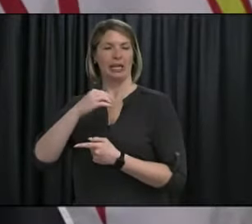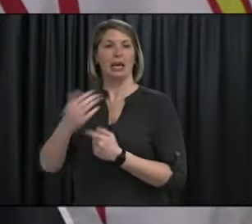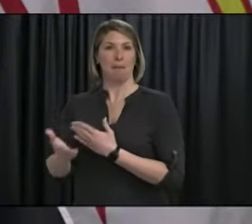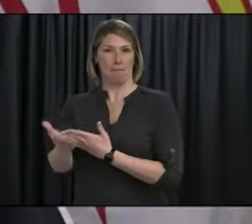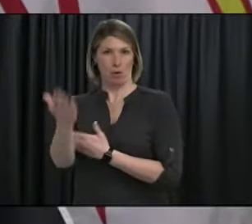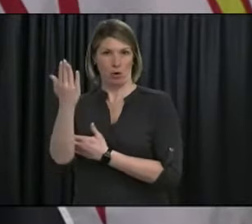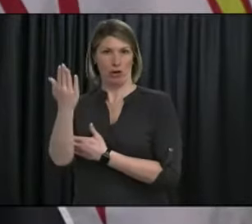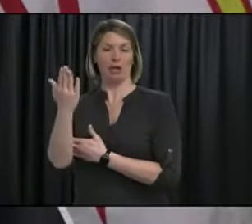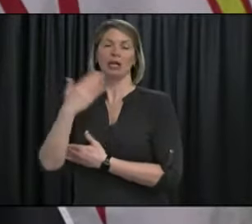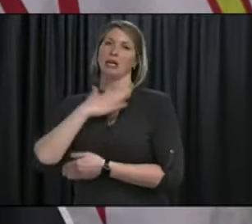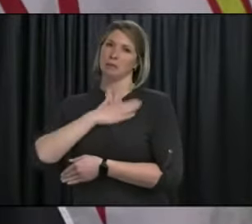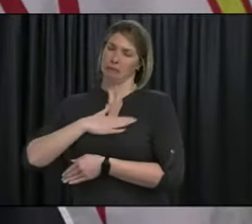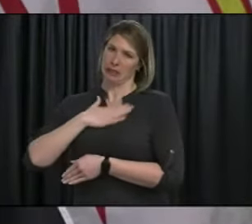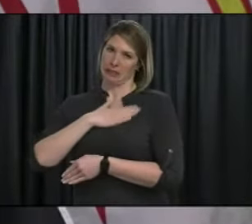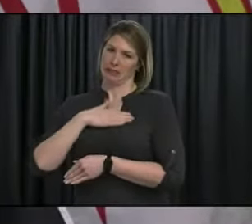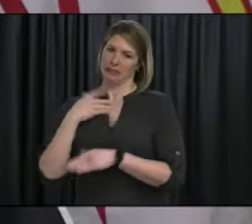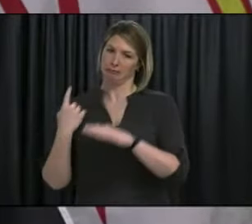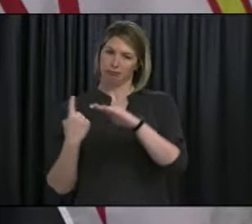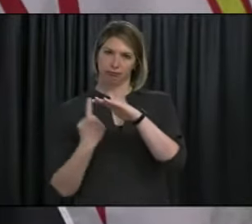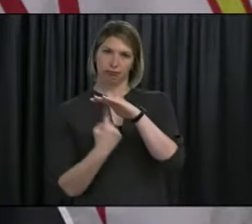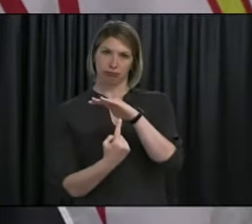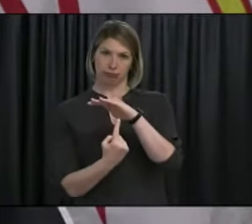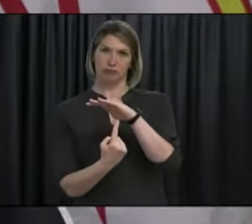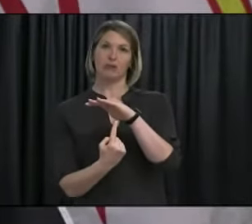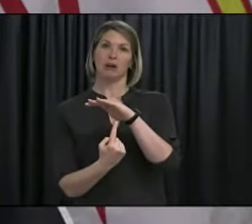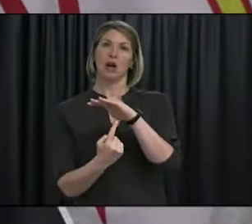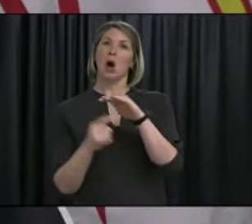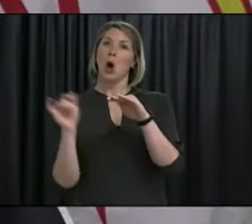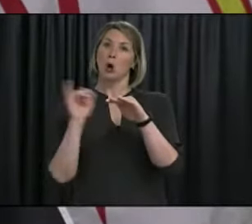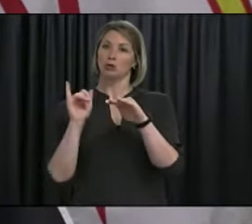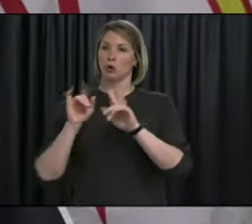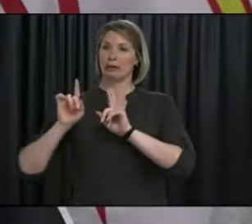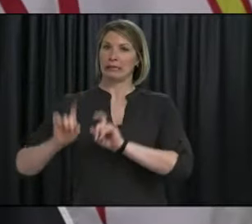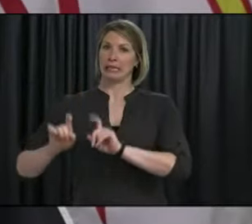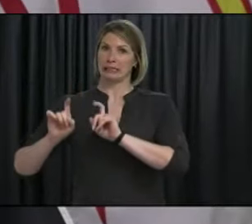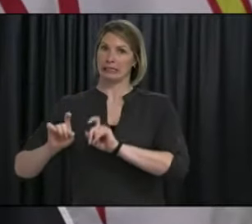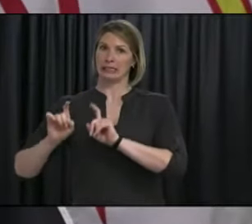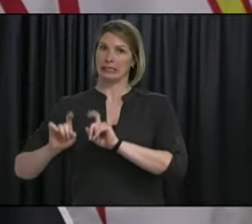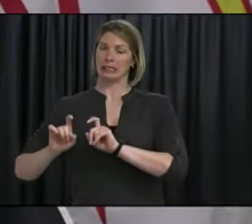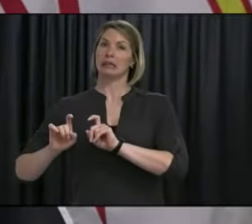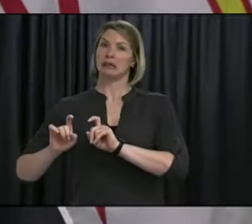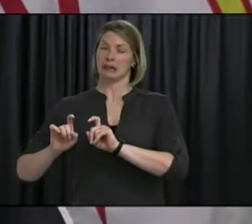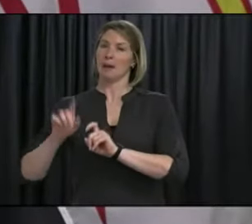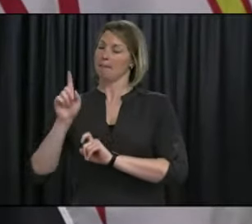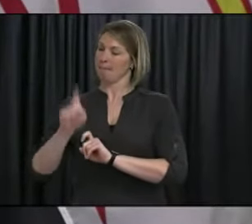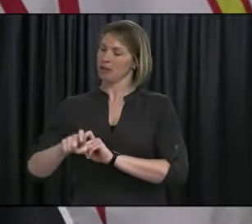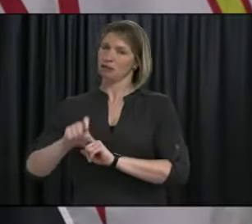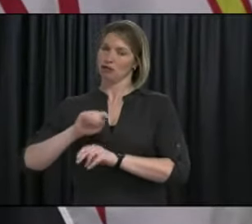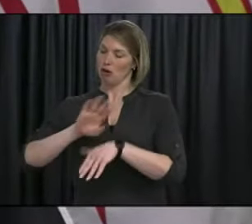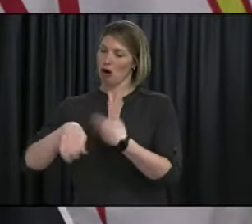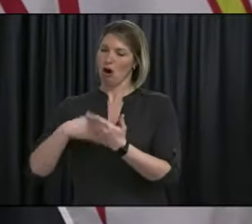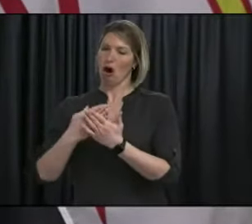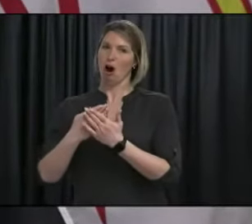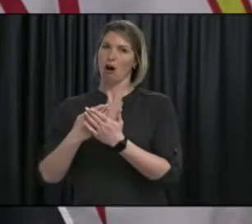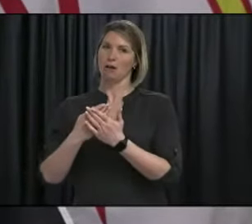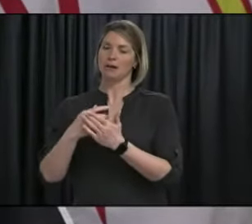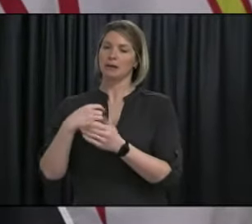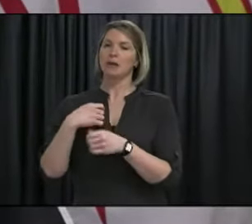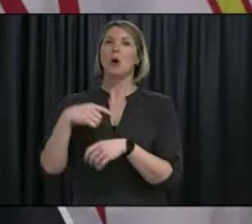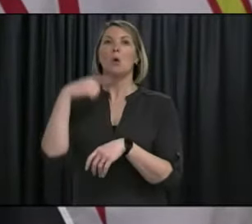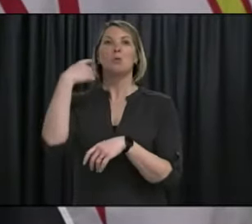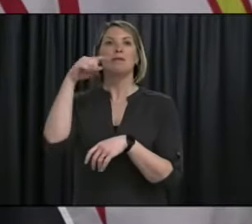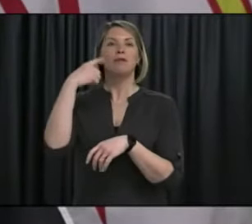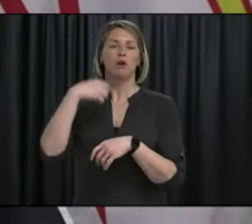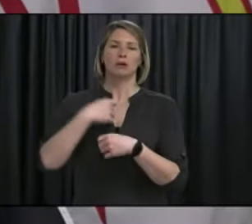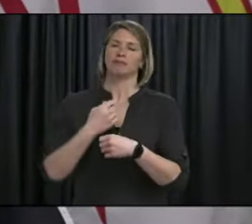related to a case announced yesterday. These individuals should book their tests using the online assessment and referral tool on our